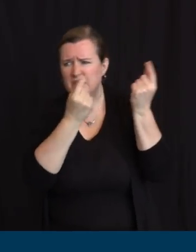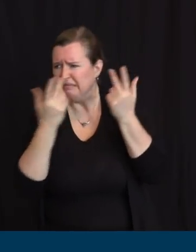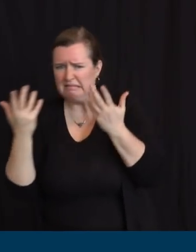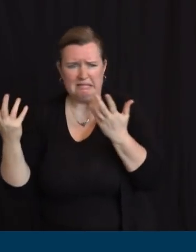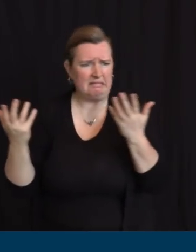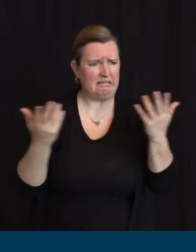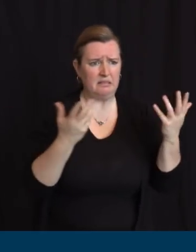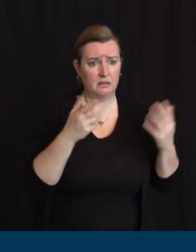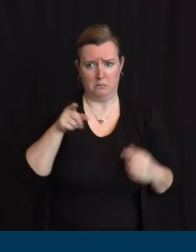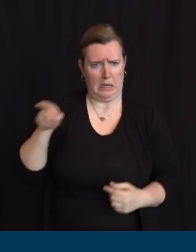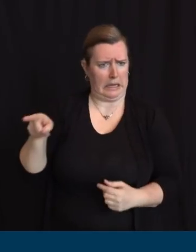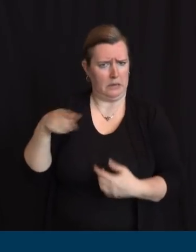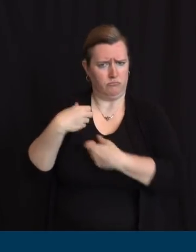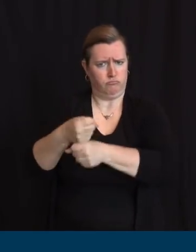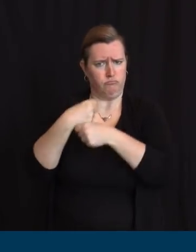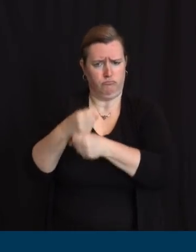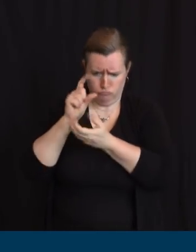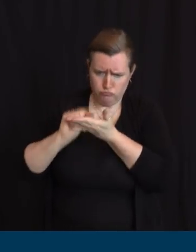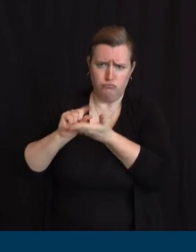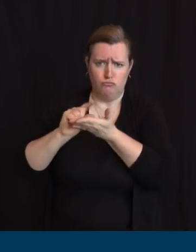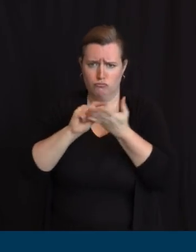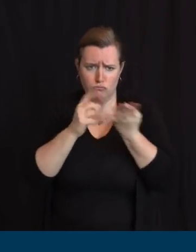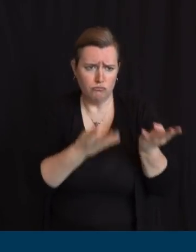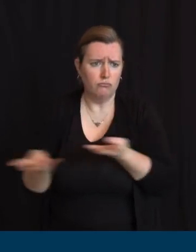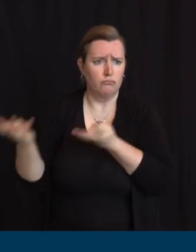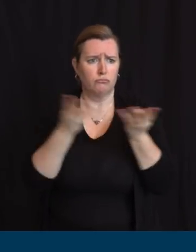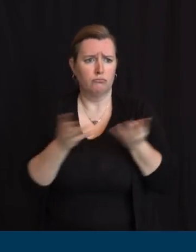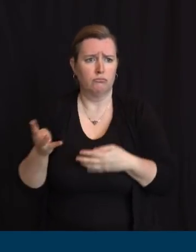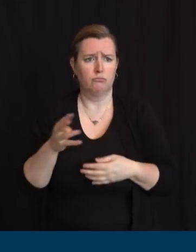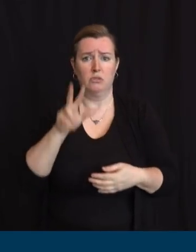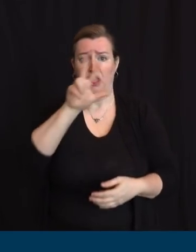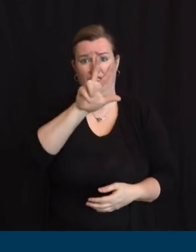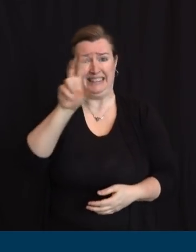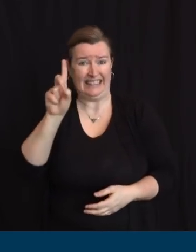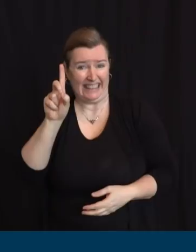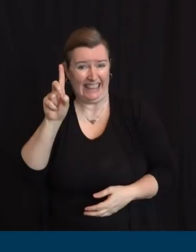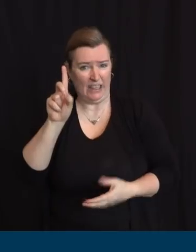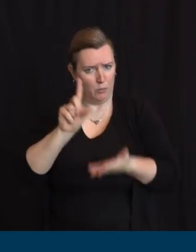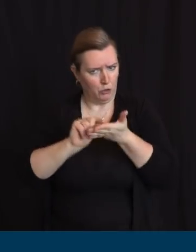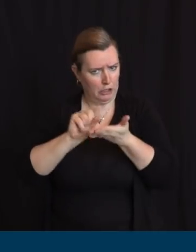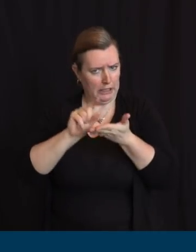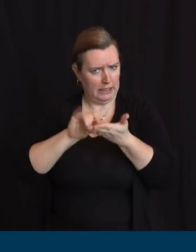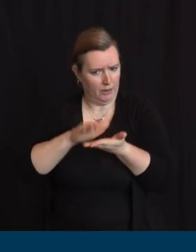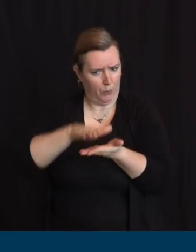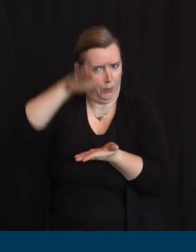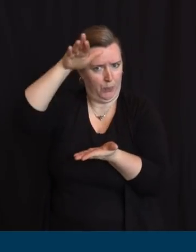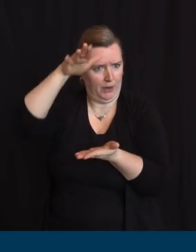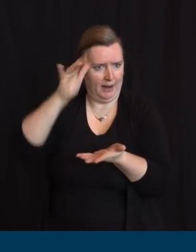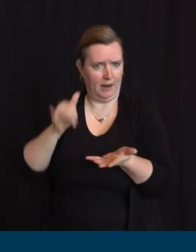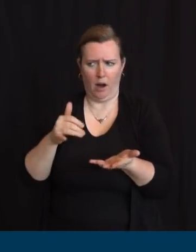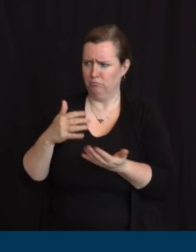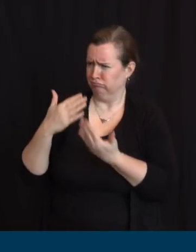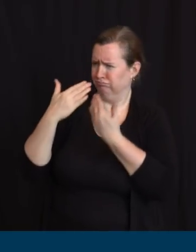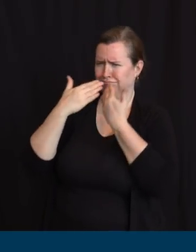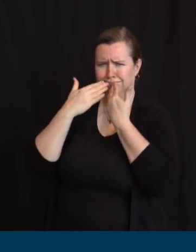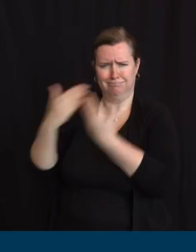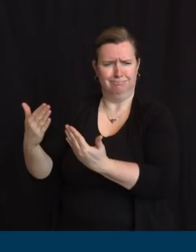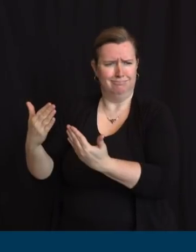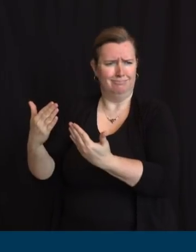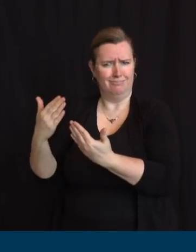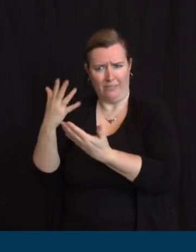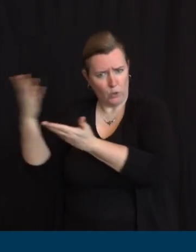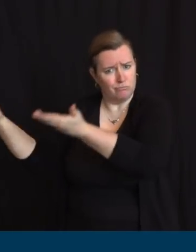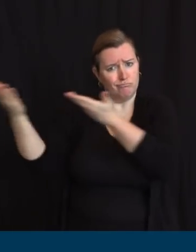college's 3D printers. So to you, Eric, and the team at CCM, thank you. And here is